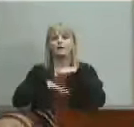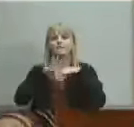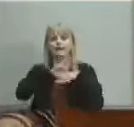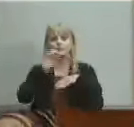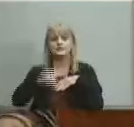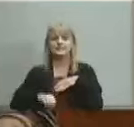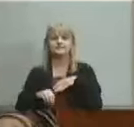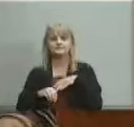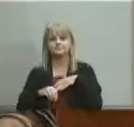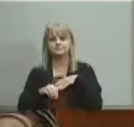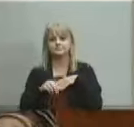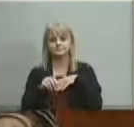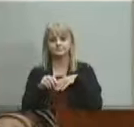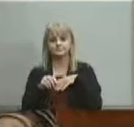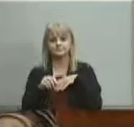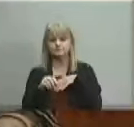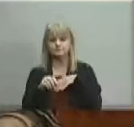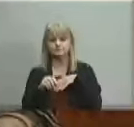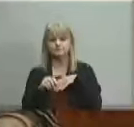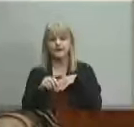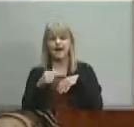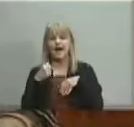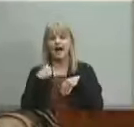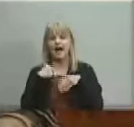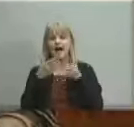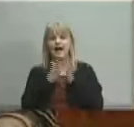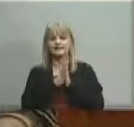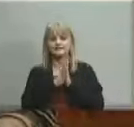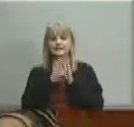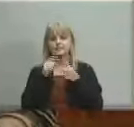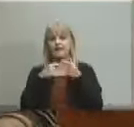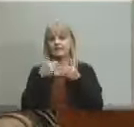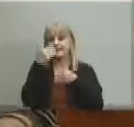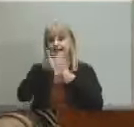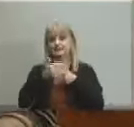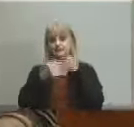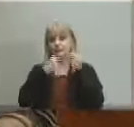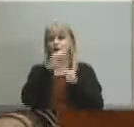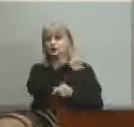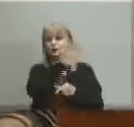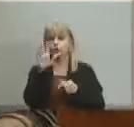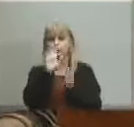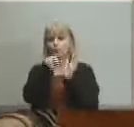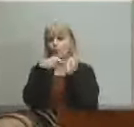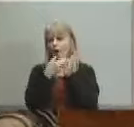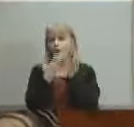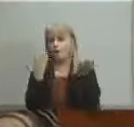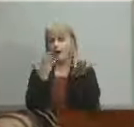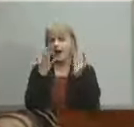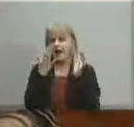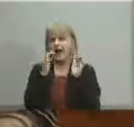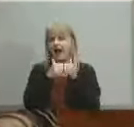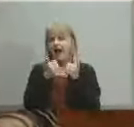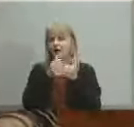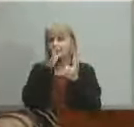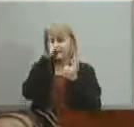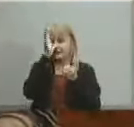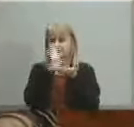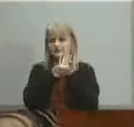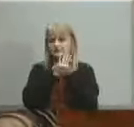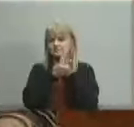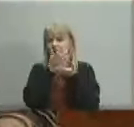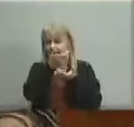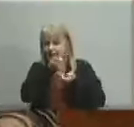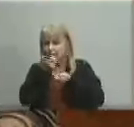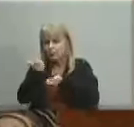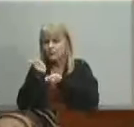who are crucial in the education of our city's next generation to ask yourself what exactly is your role and how can i get parents involved because the mindset is what needs